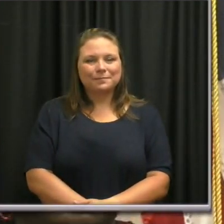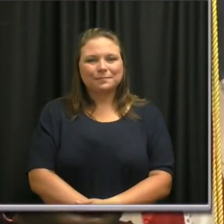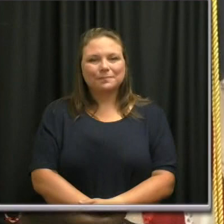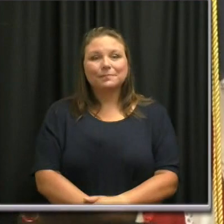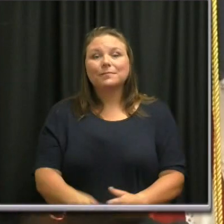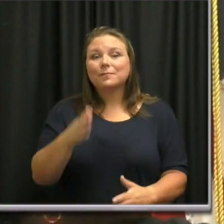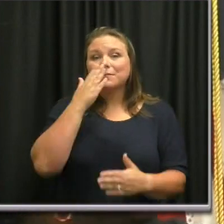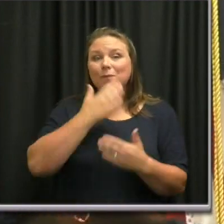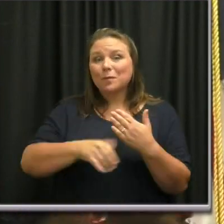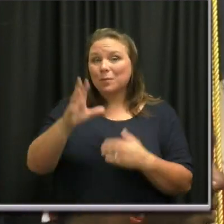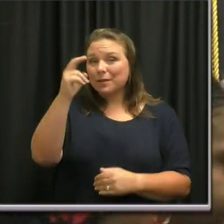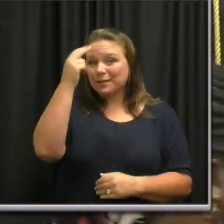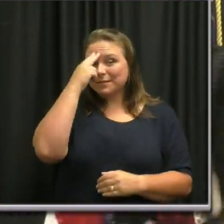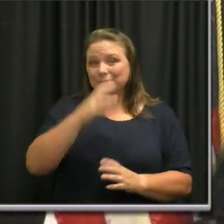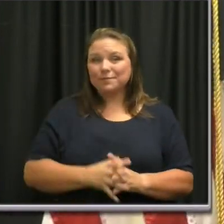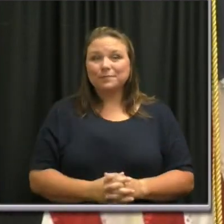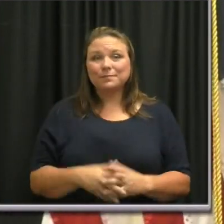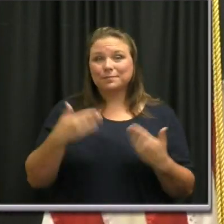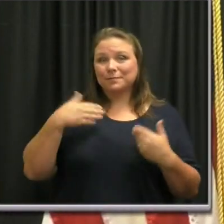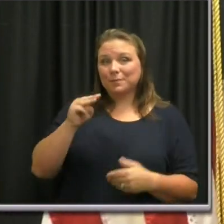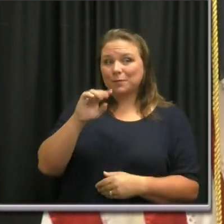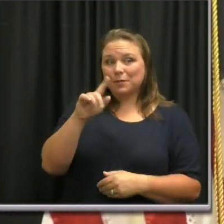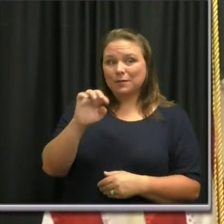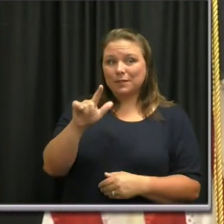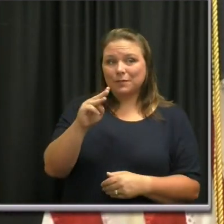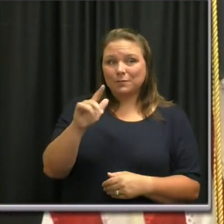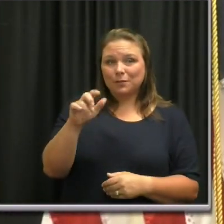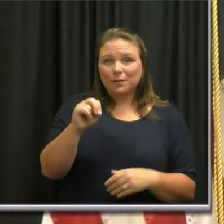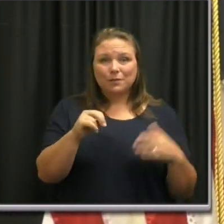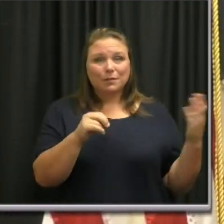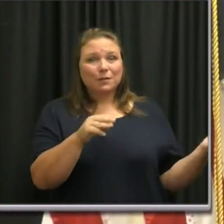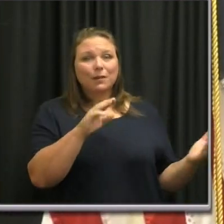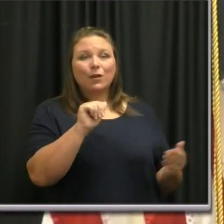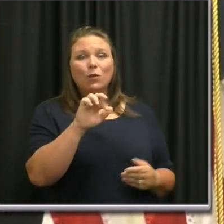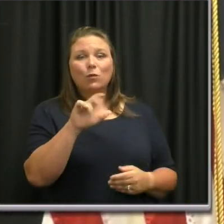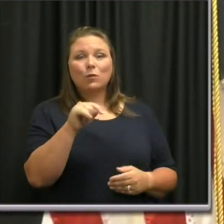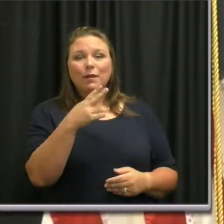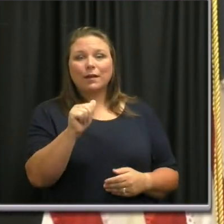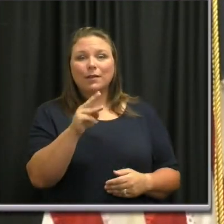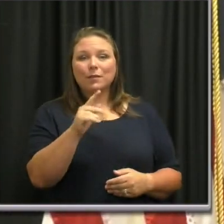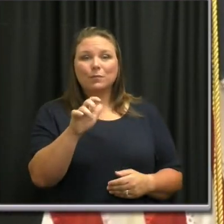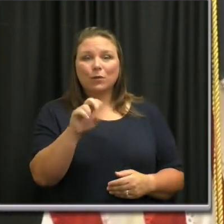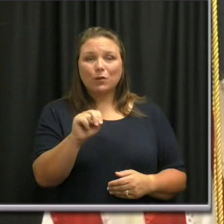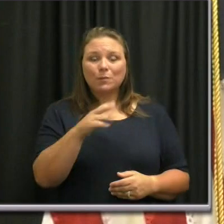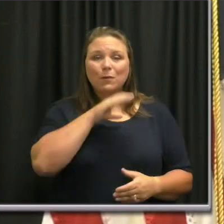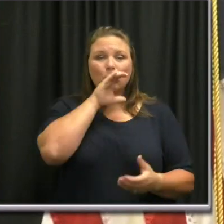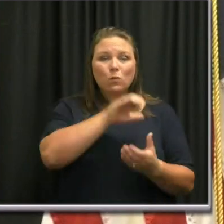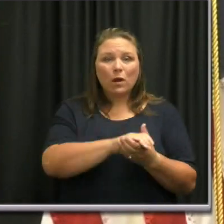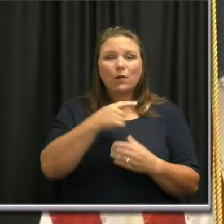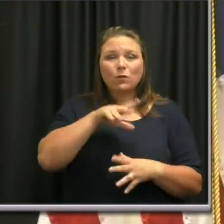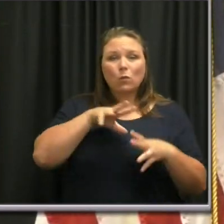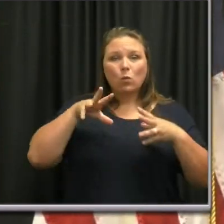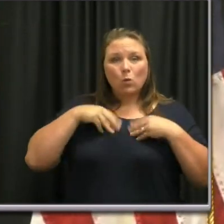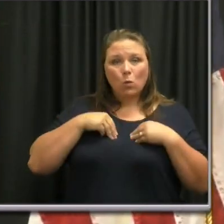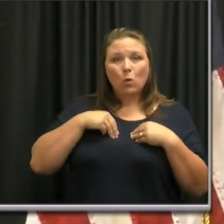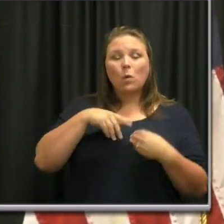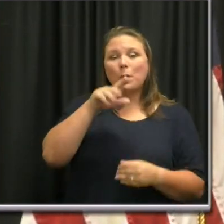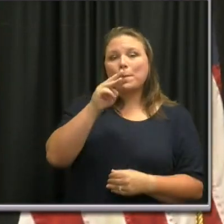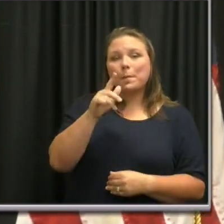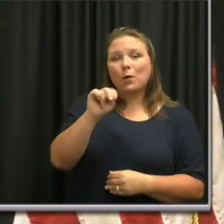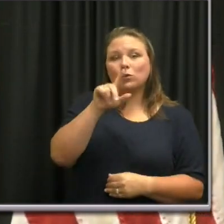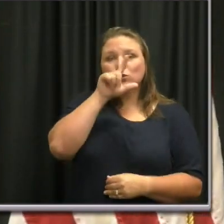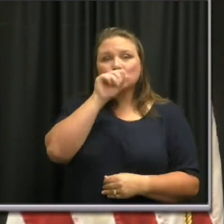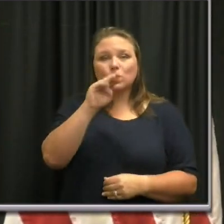Moselle morning, Nashville. I am Moselle Martin. This is my wife, Aretha Martin, and we are owners of Martin's Chicken and Waffles.